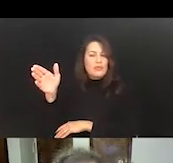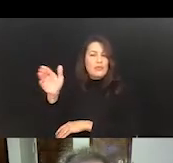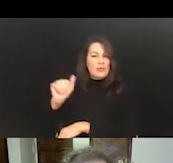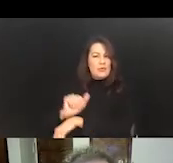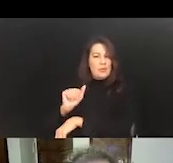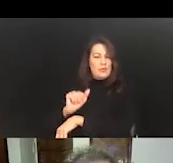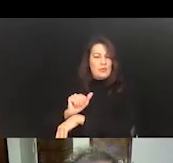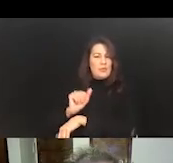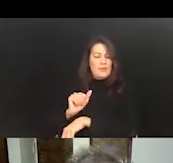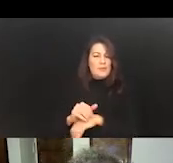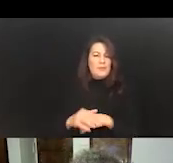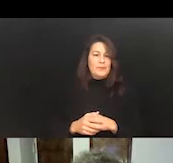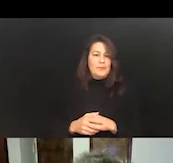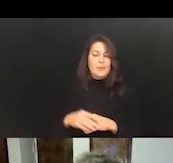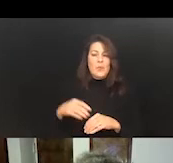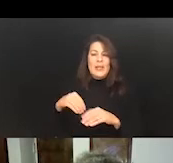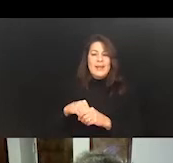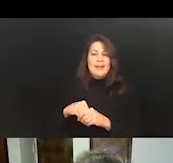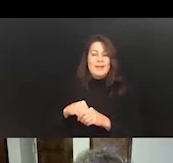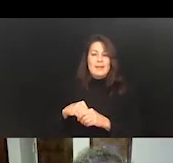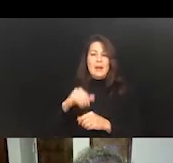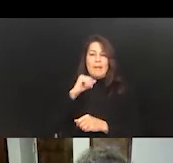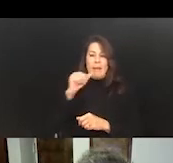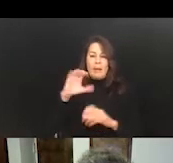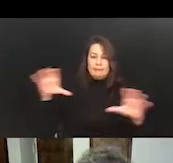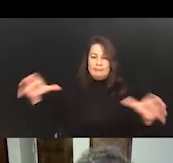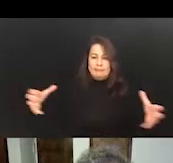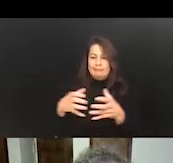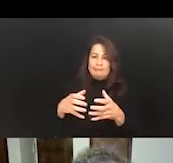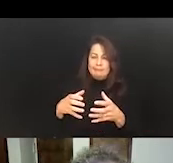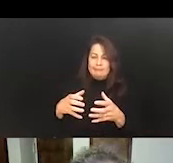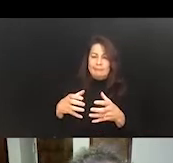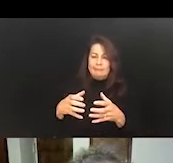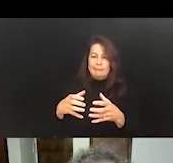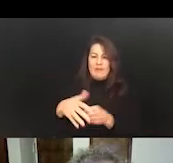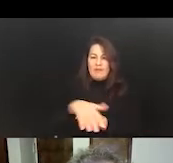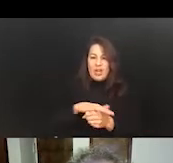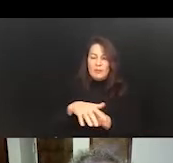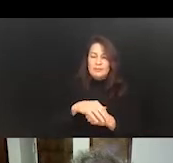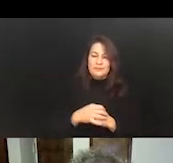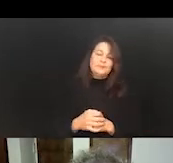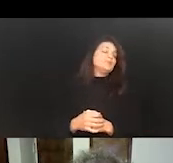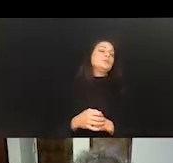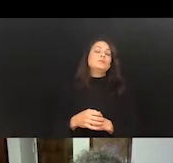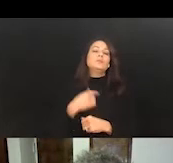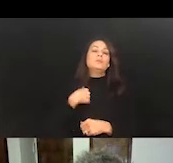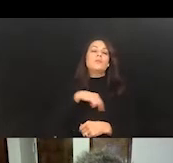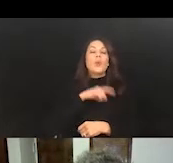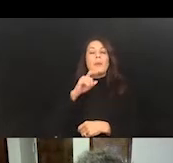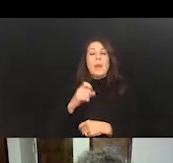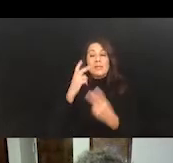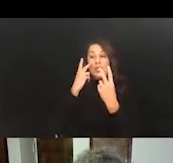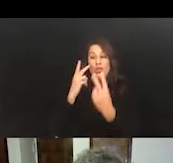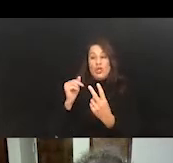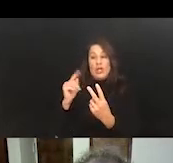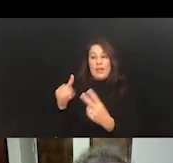decentralized environment? Which, oh, and we have to sort of look at this community as a way